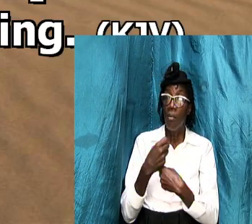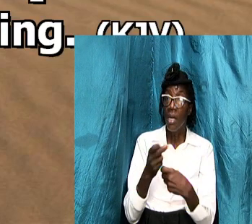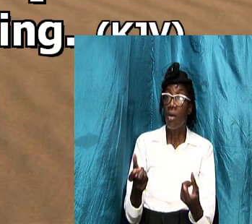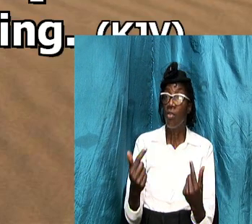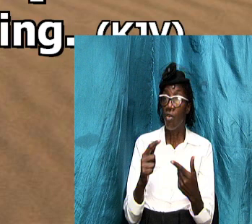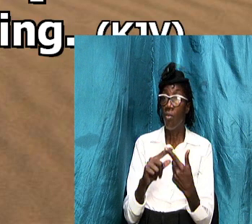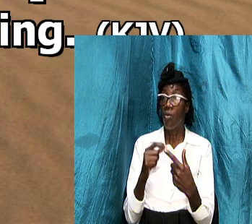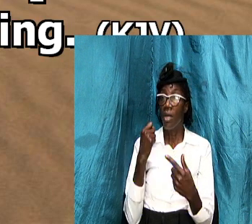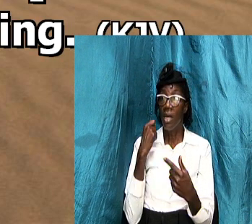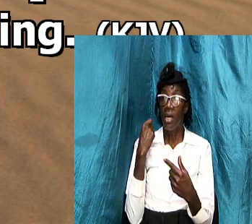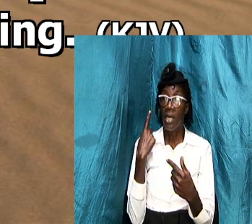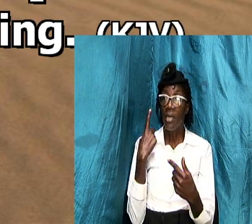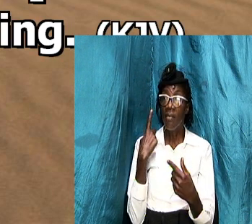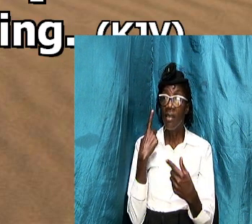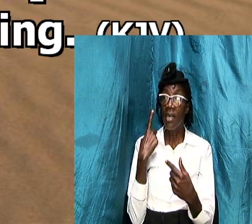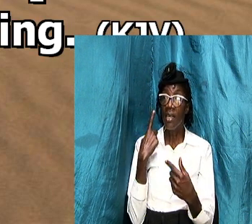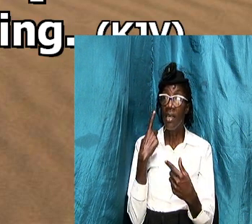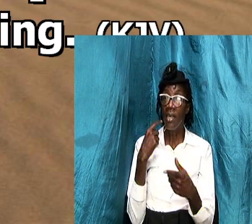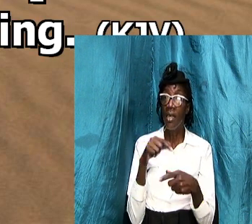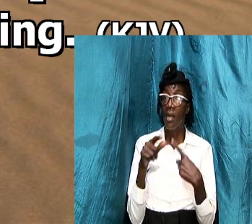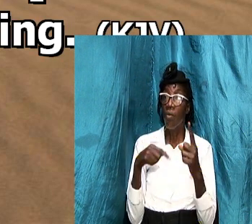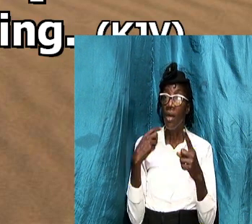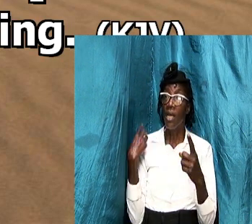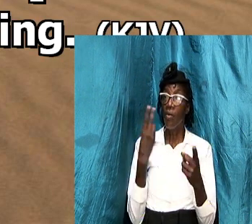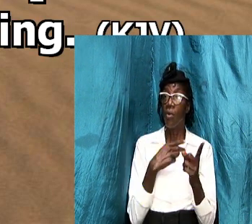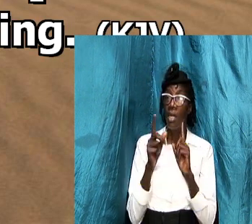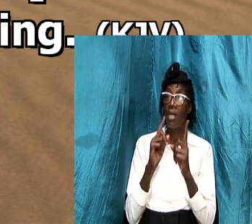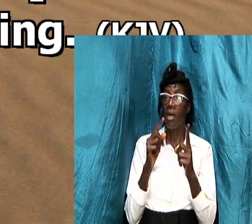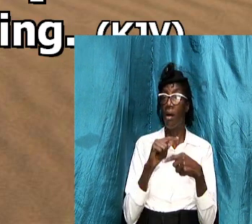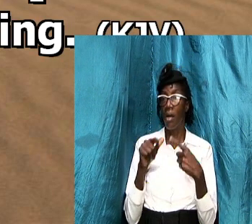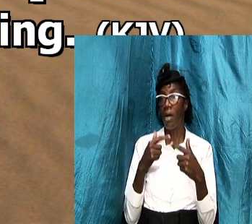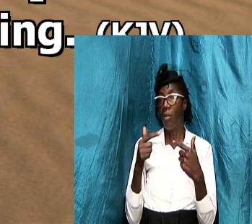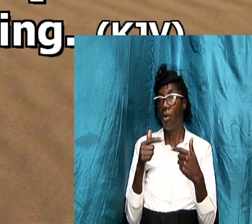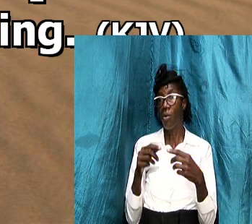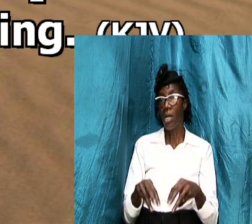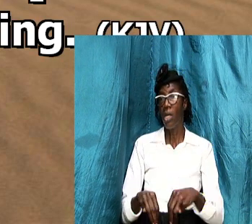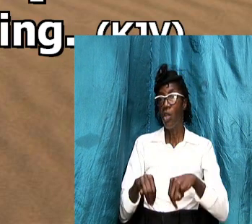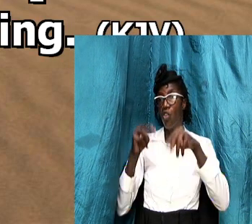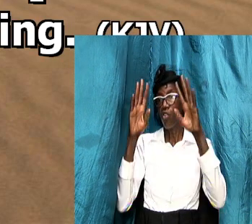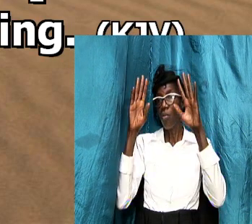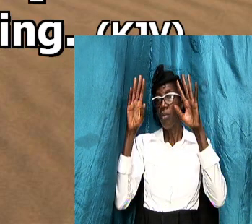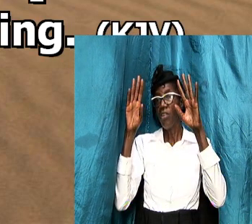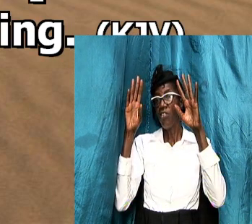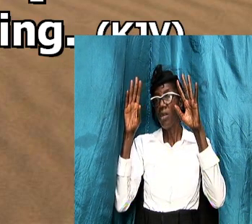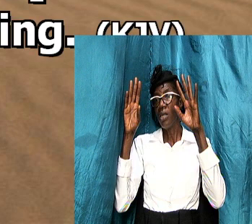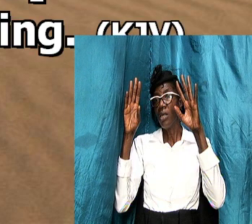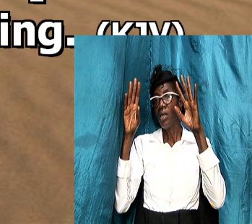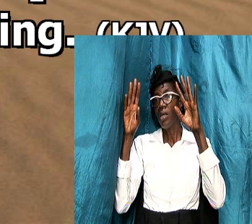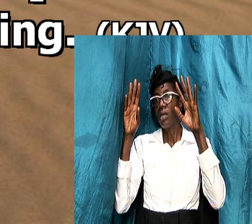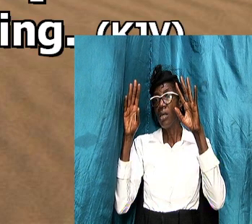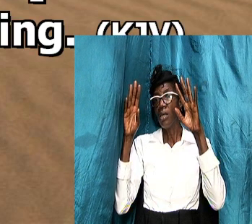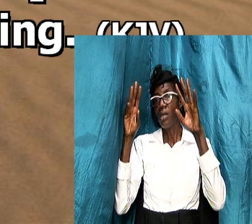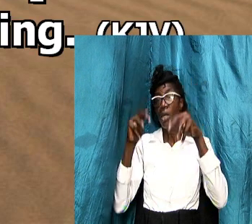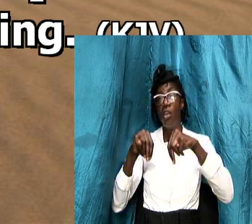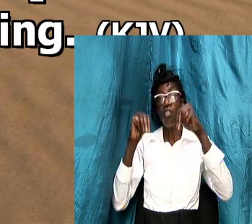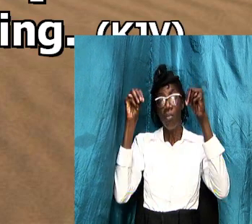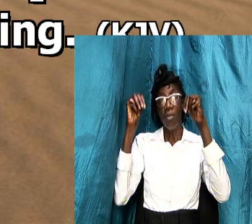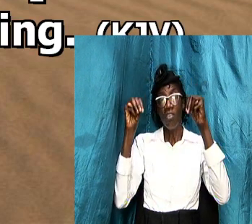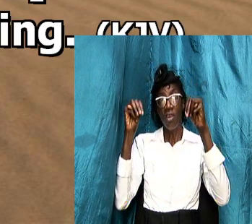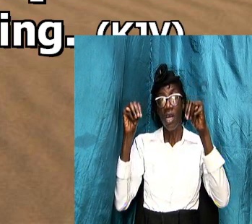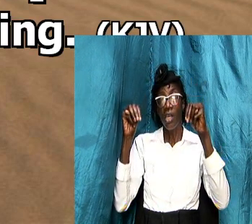understanding when we talk about submission so submission does not